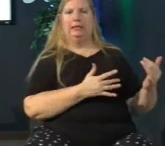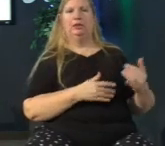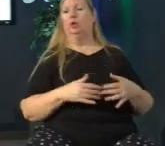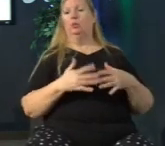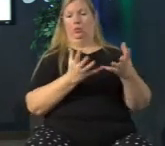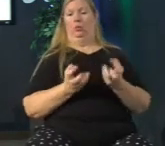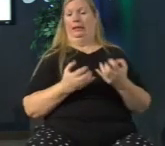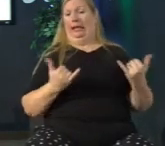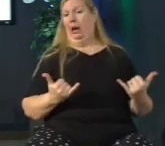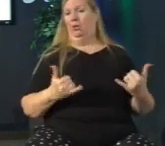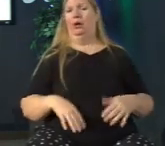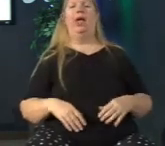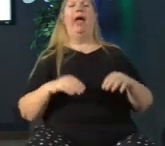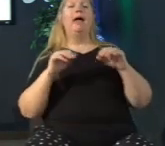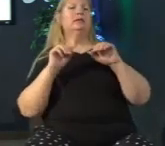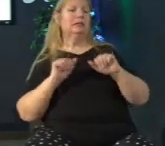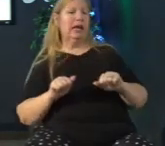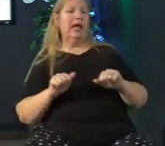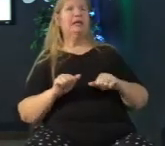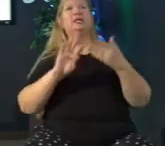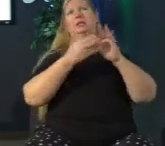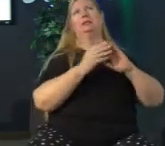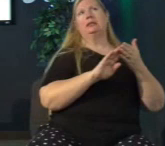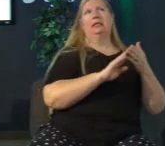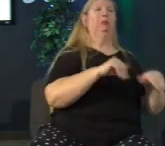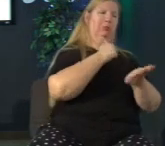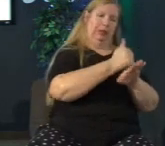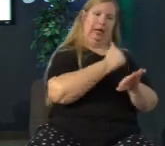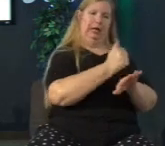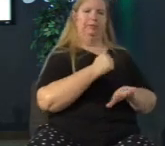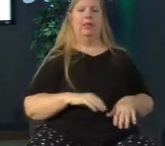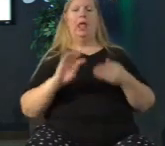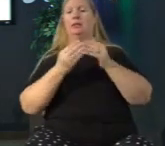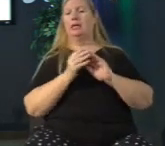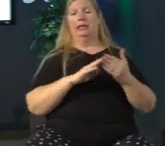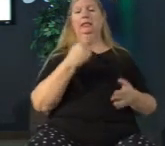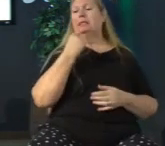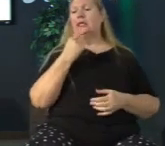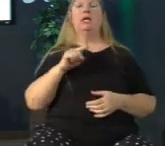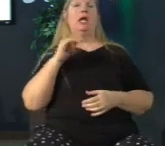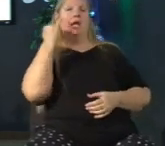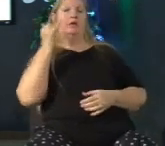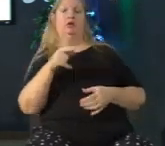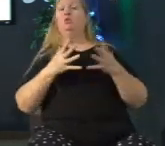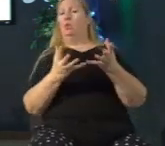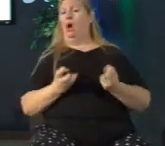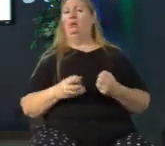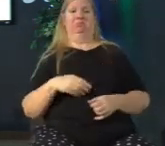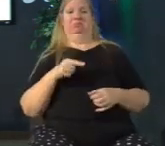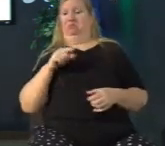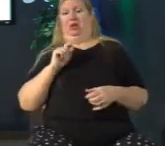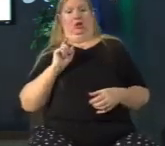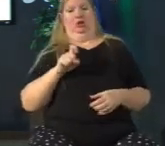and we can blame society for some of that because society tells us if you want it you should get it right now you shouldn't have to wait it doesn't